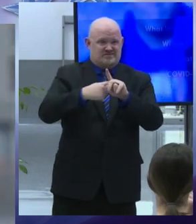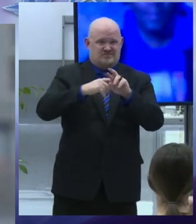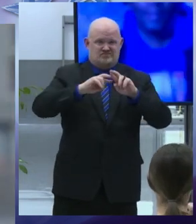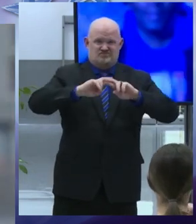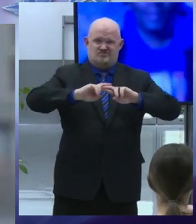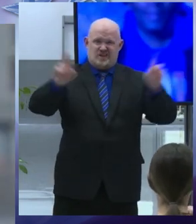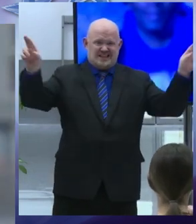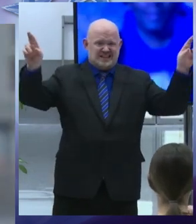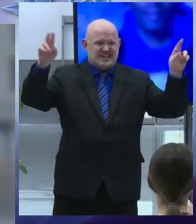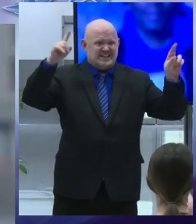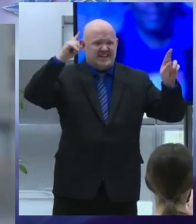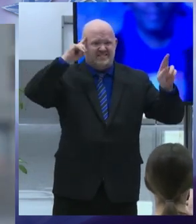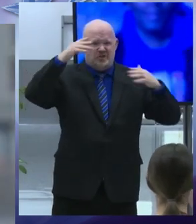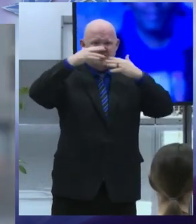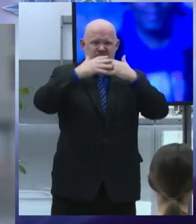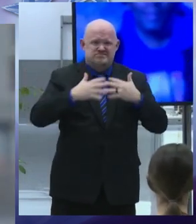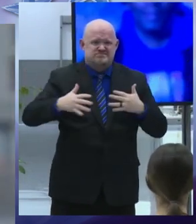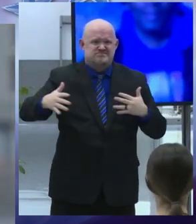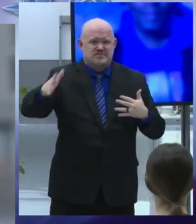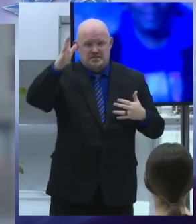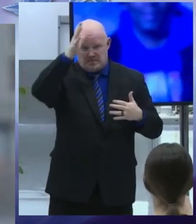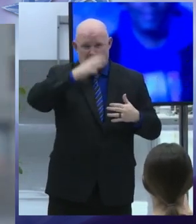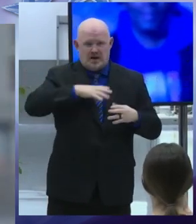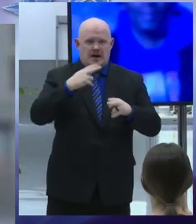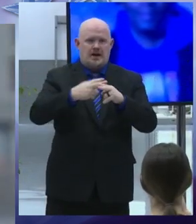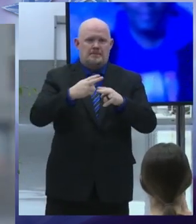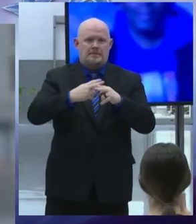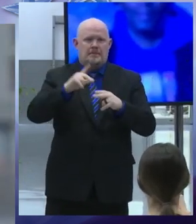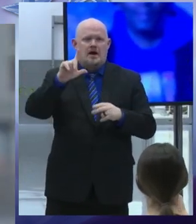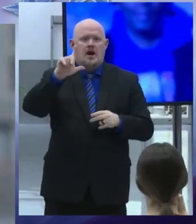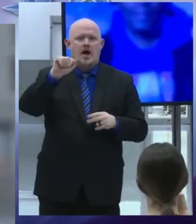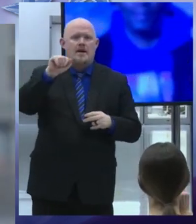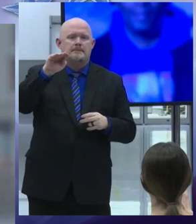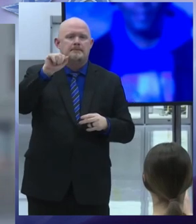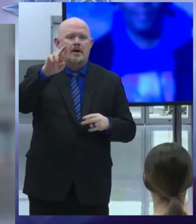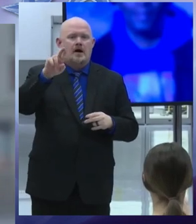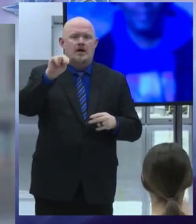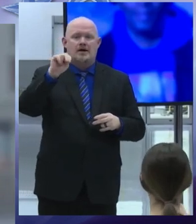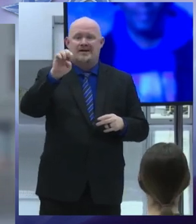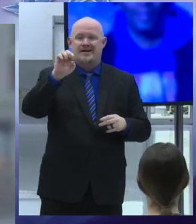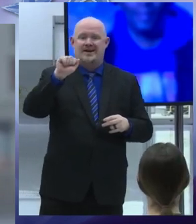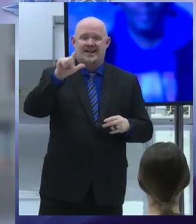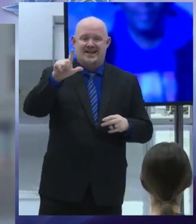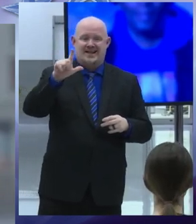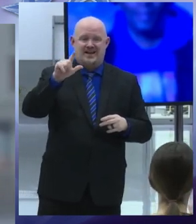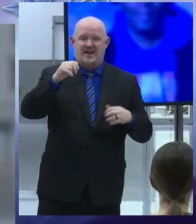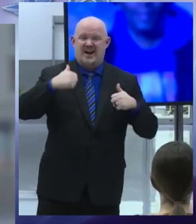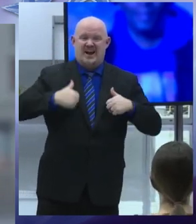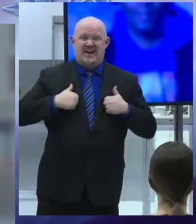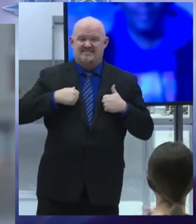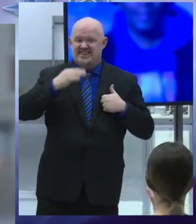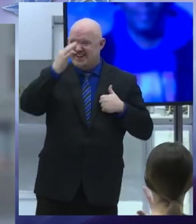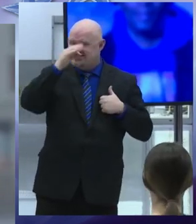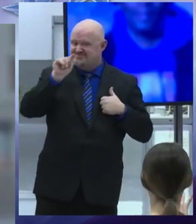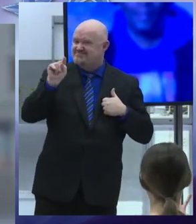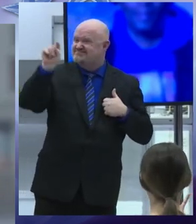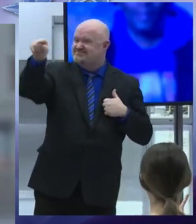year old lamar neil who grew up and still lives on beard place about a mile away will be one of its very first employees